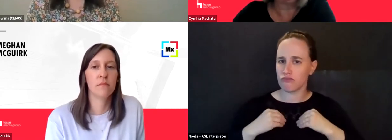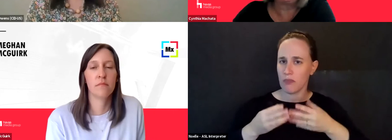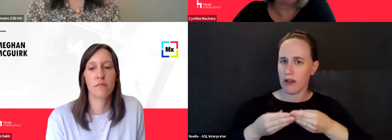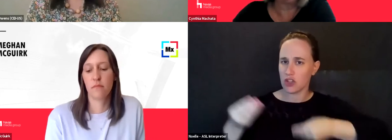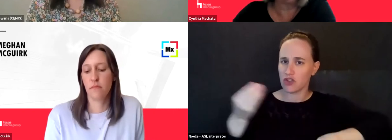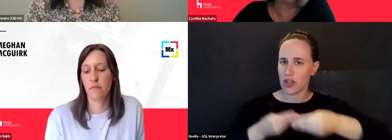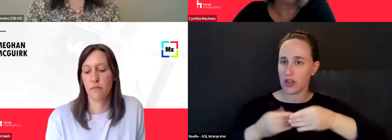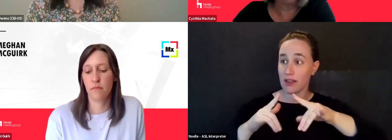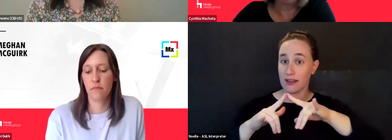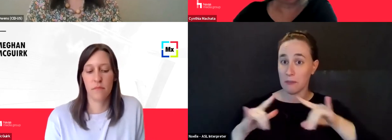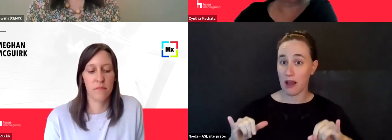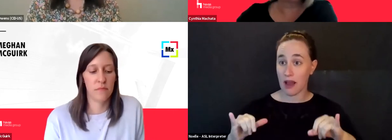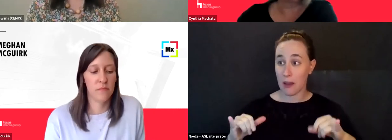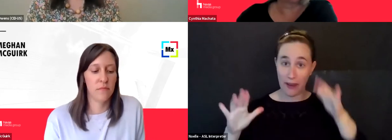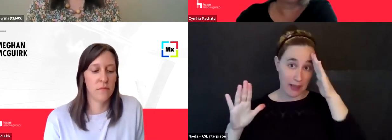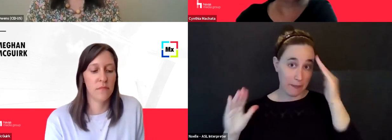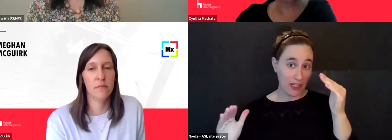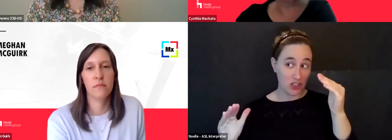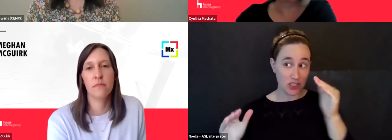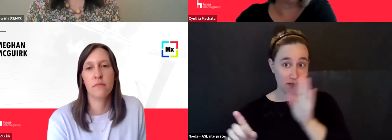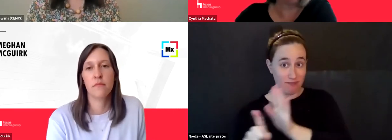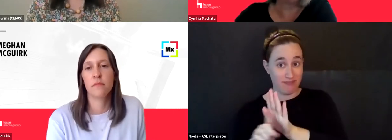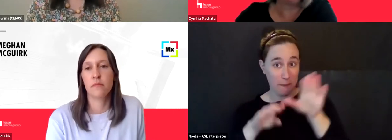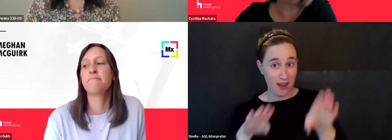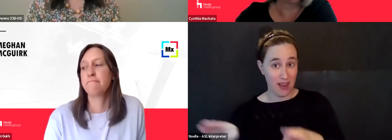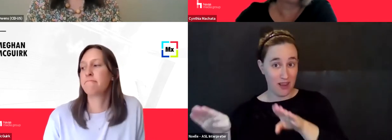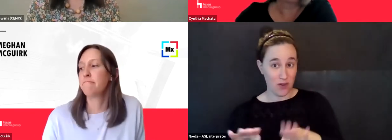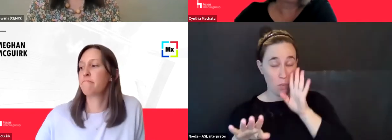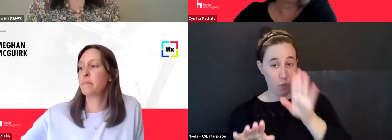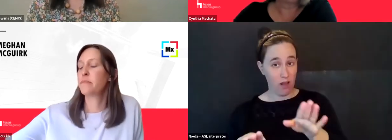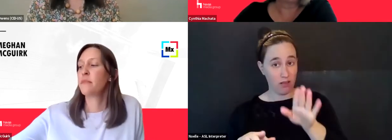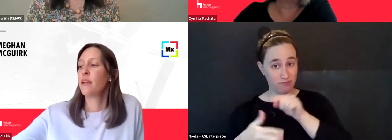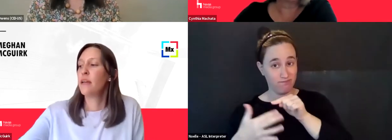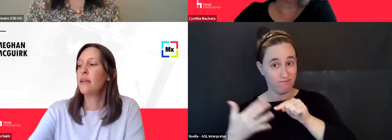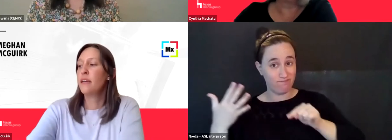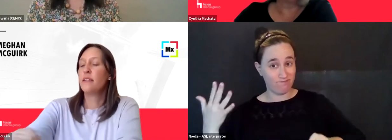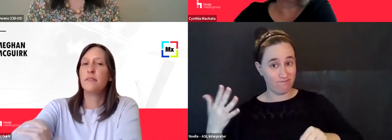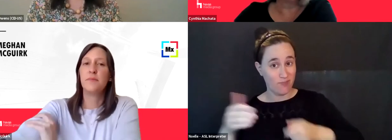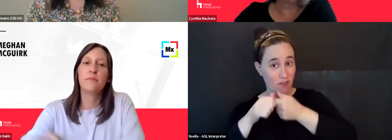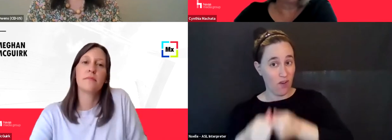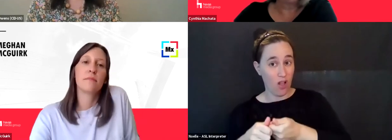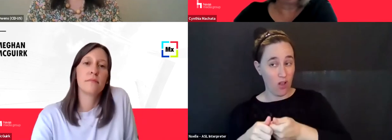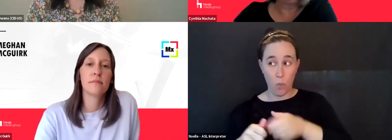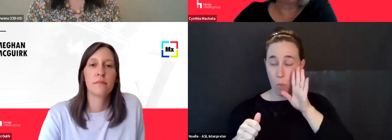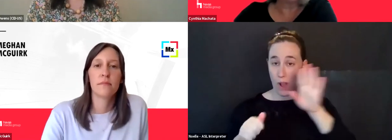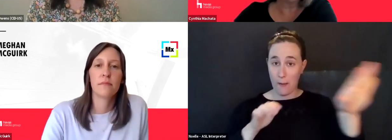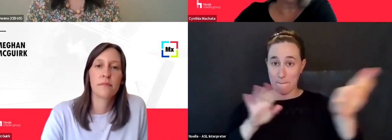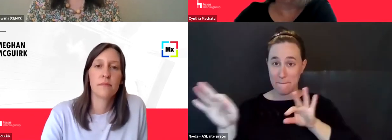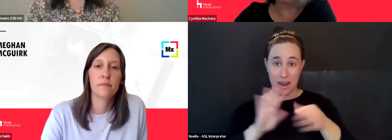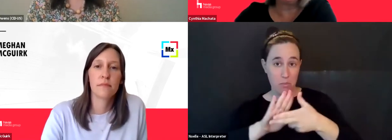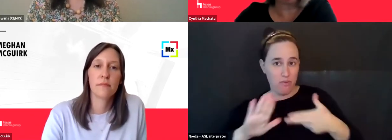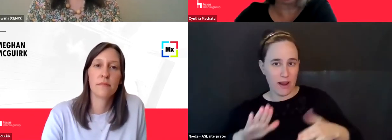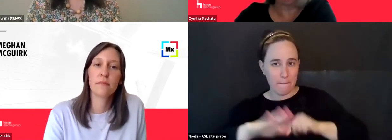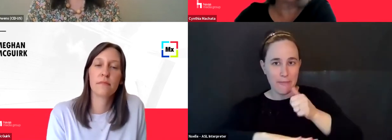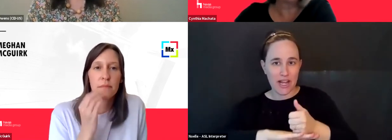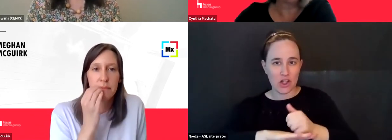they expect that brands will behave in a certain way and they'll choose brands based on, um, what that brand stands for. Um, and we saw